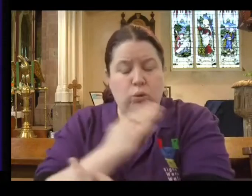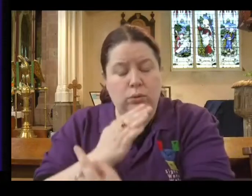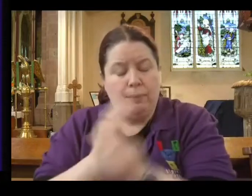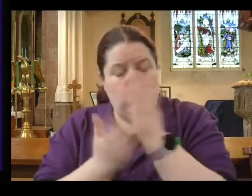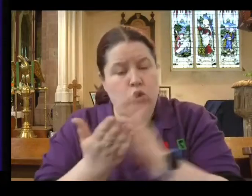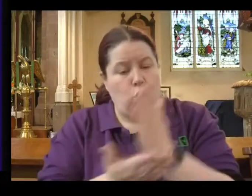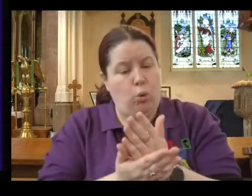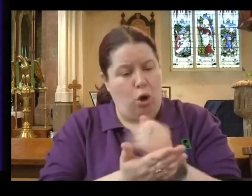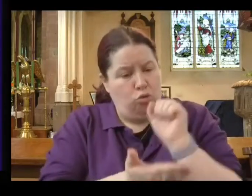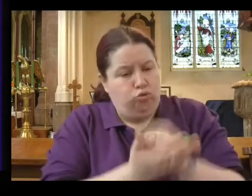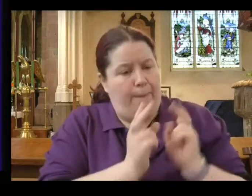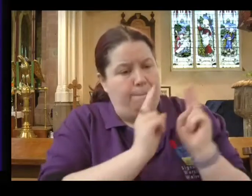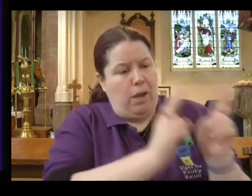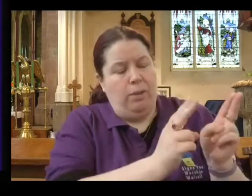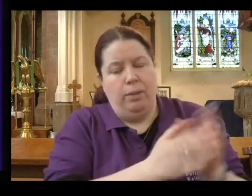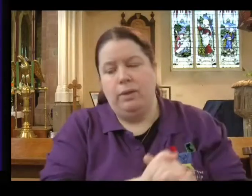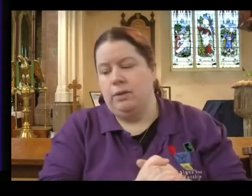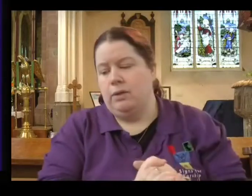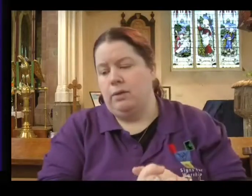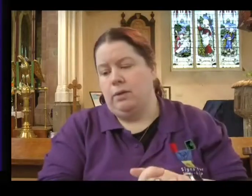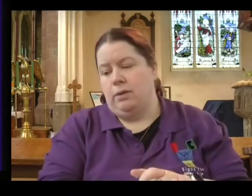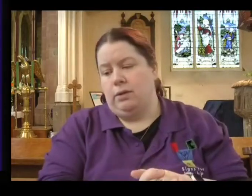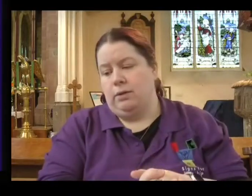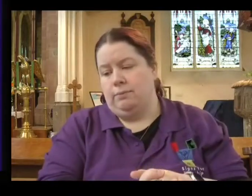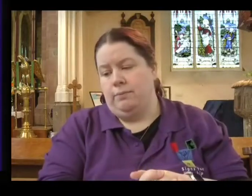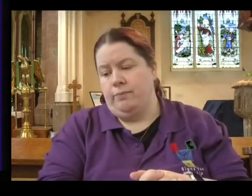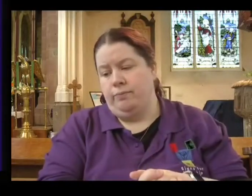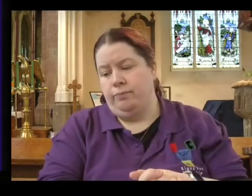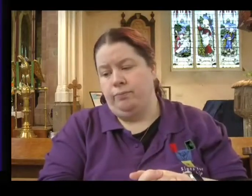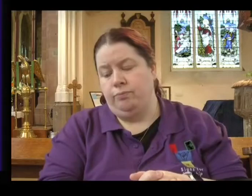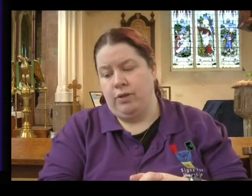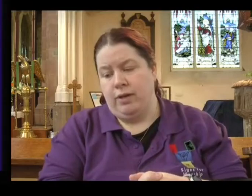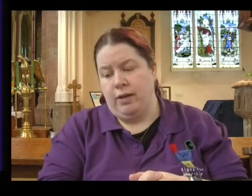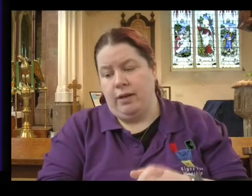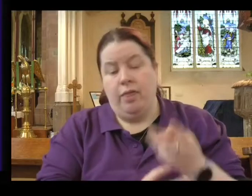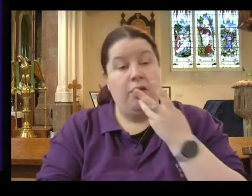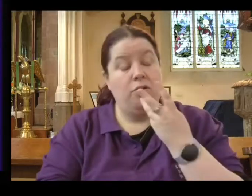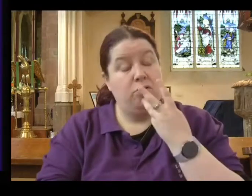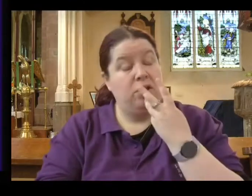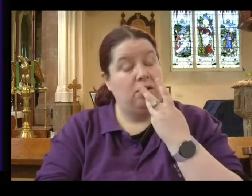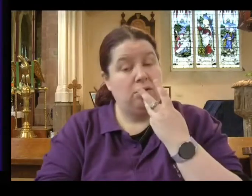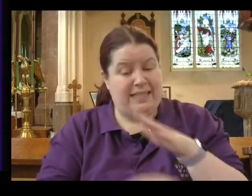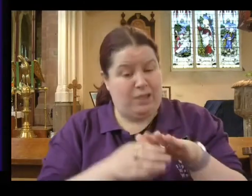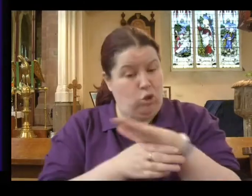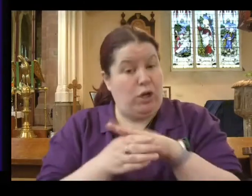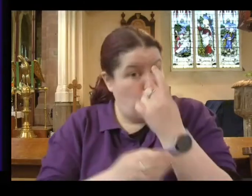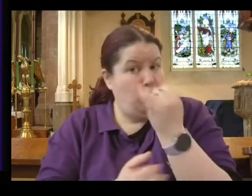thirdly, although the situation may sound pretty bad, it's not hopeless. and we can have confidence.